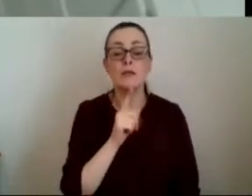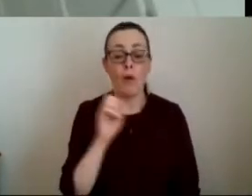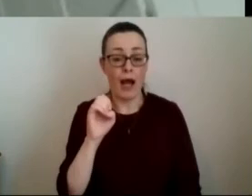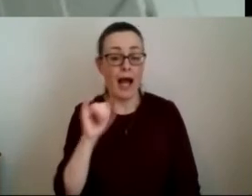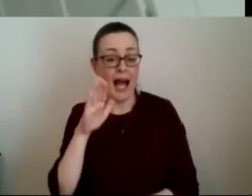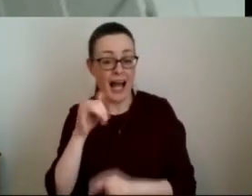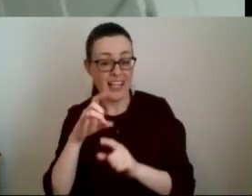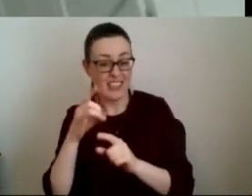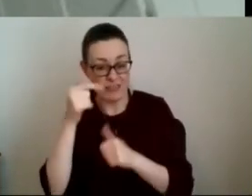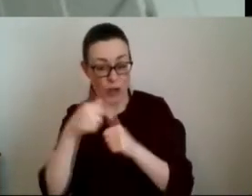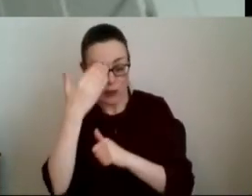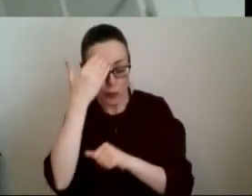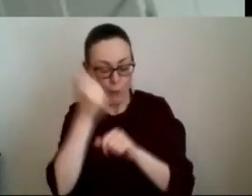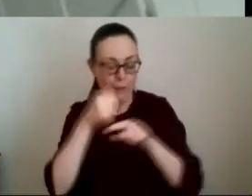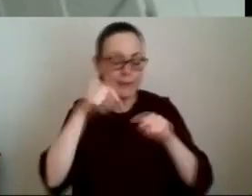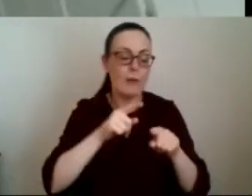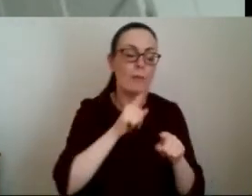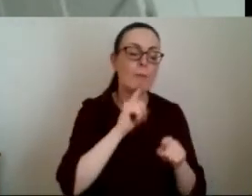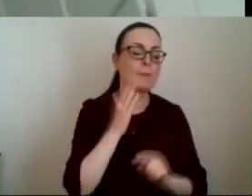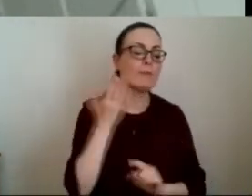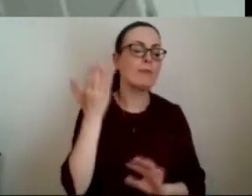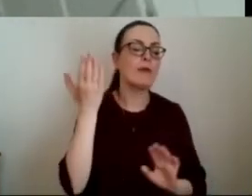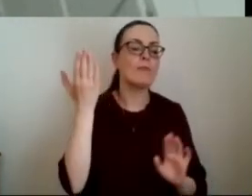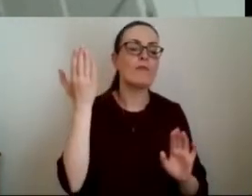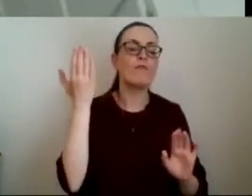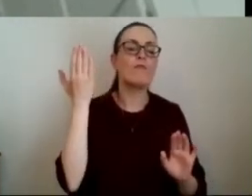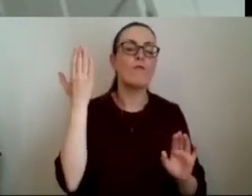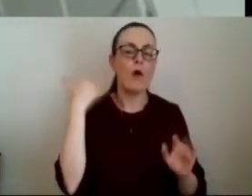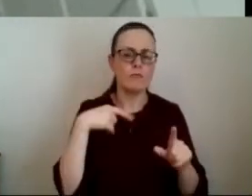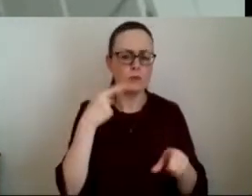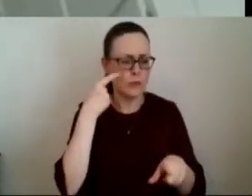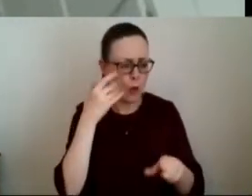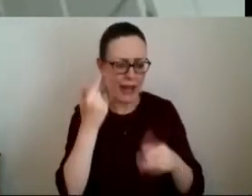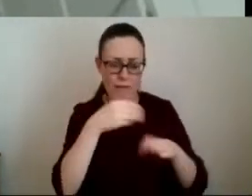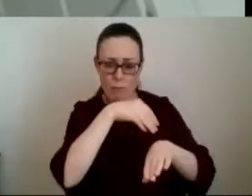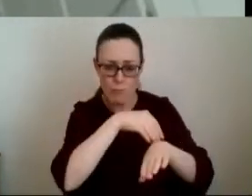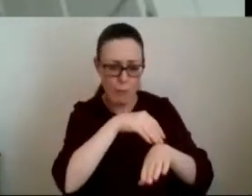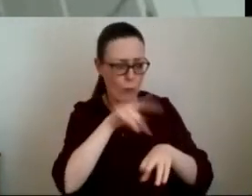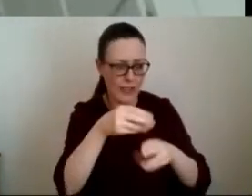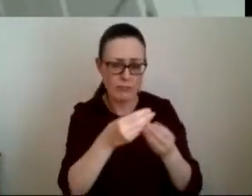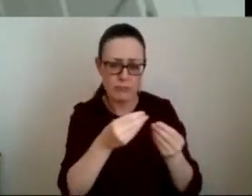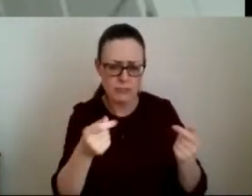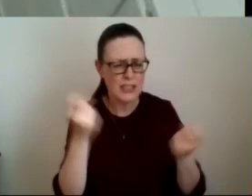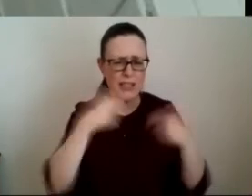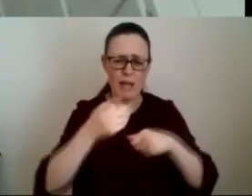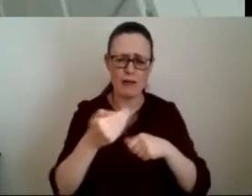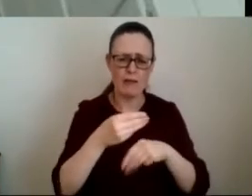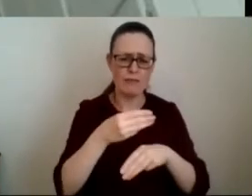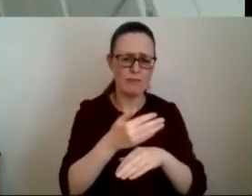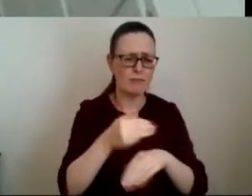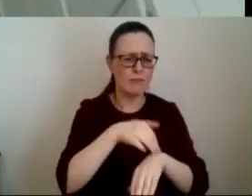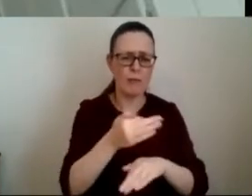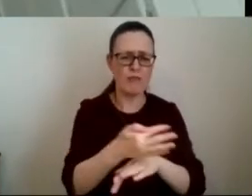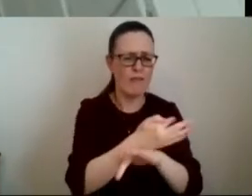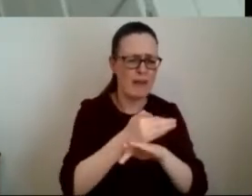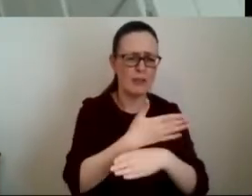we we took uh the issue really of of trying to solve a problem really this terrible problem for families and children going across the water